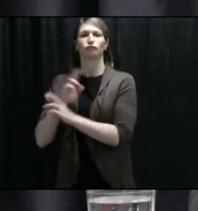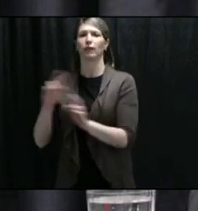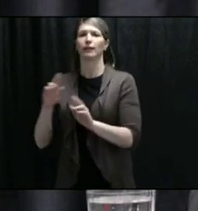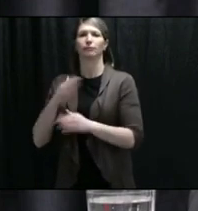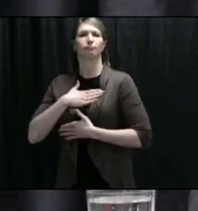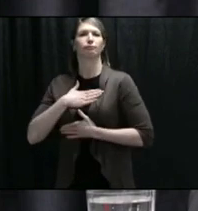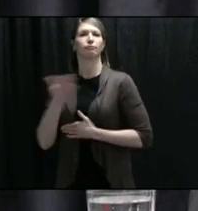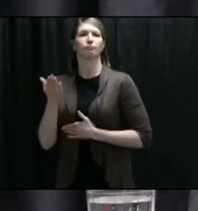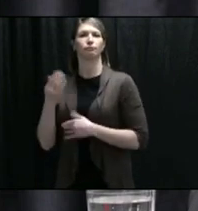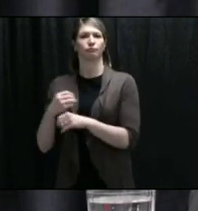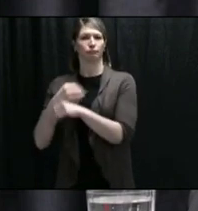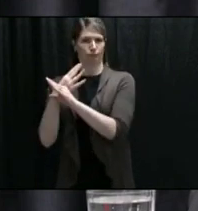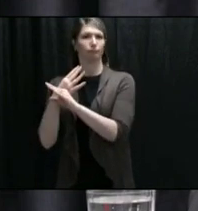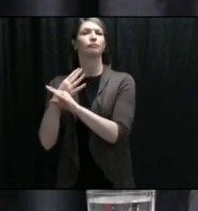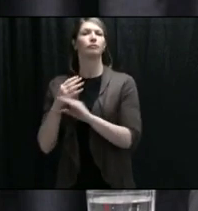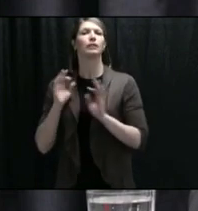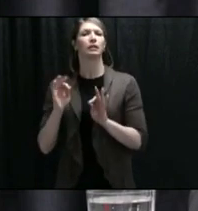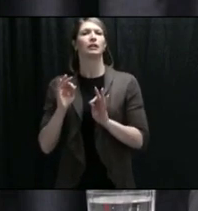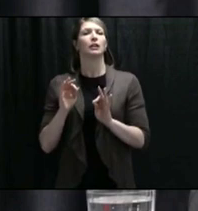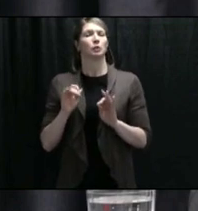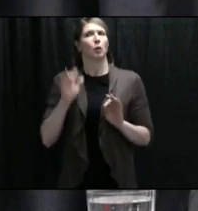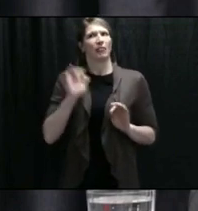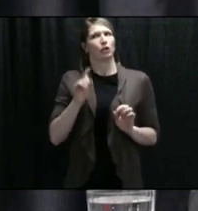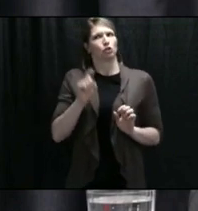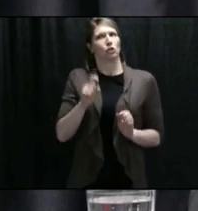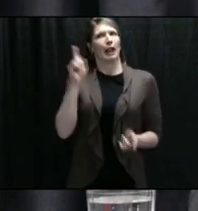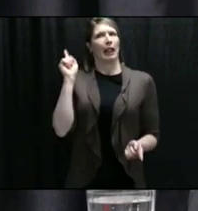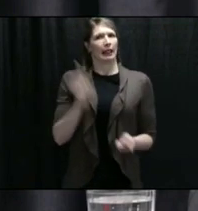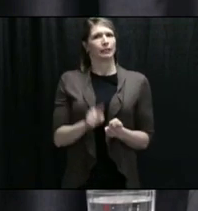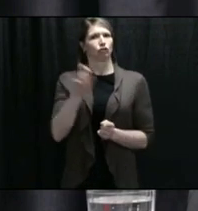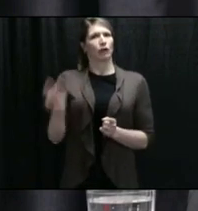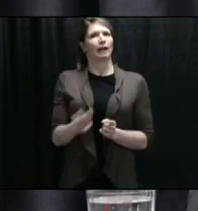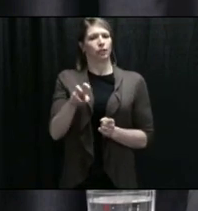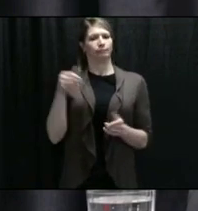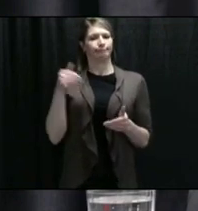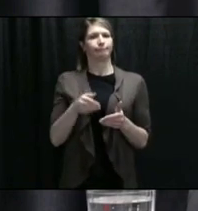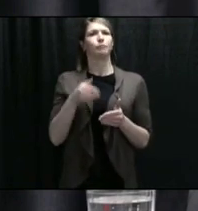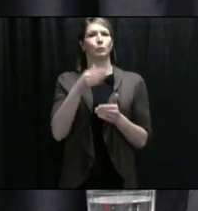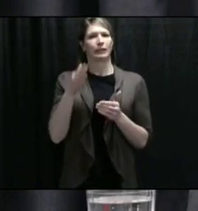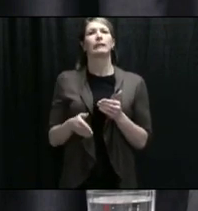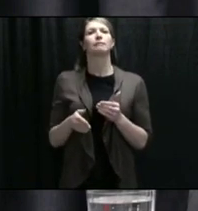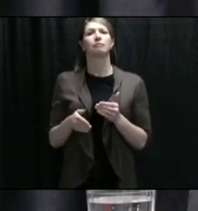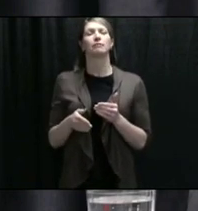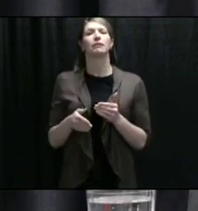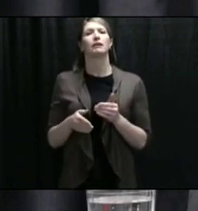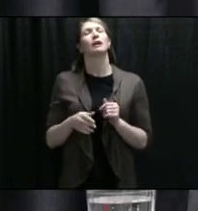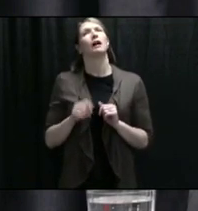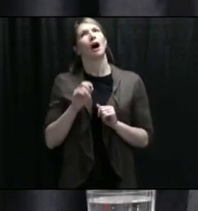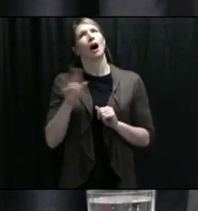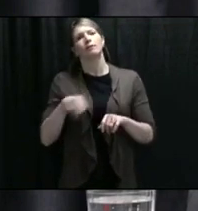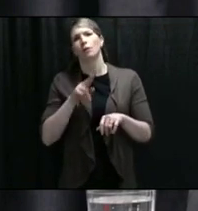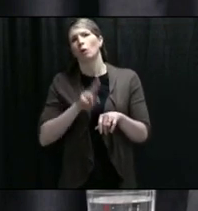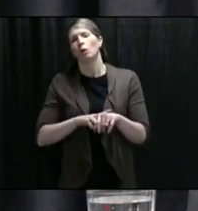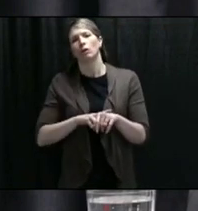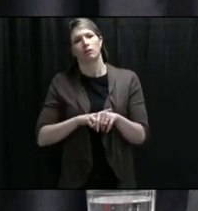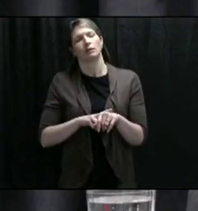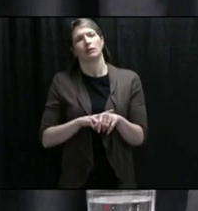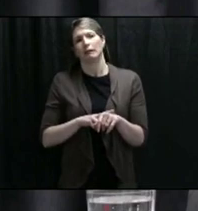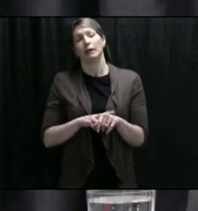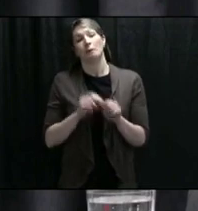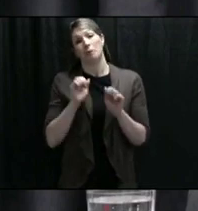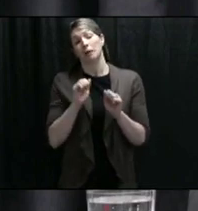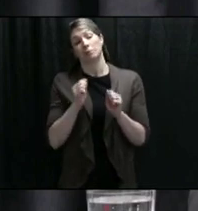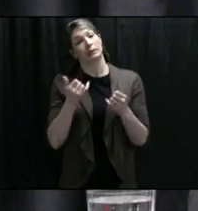used to reduce travel where at all possible. There are always going to be people who get acutely sick and would require